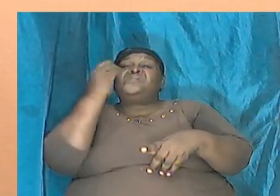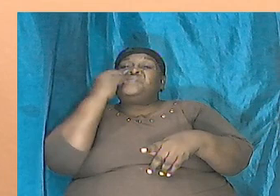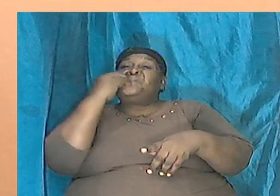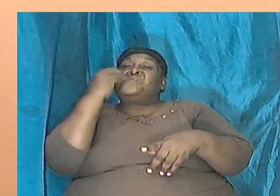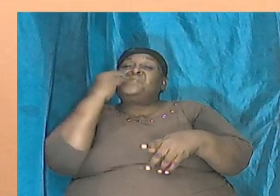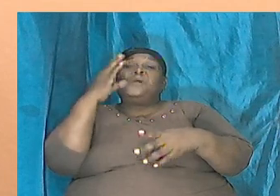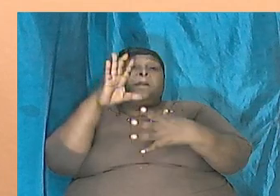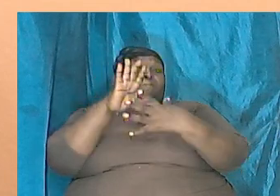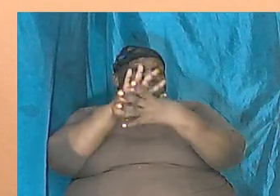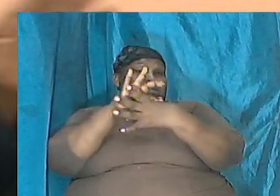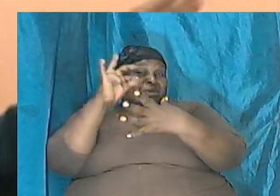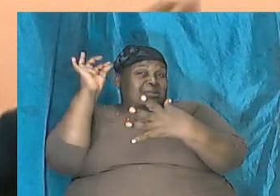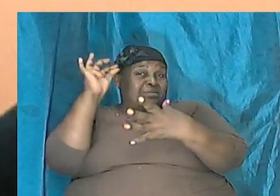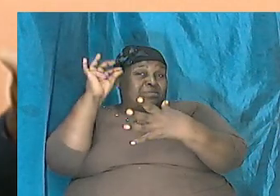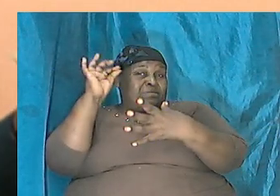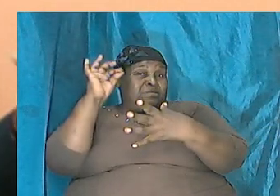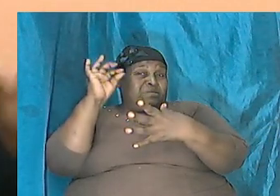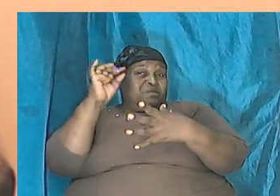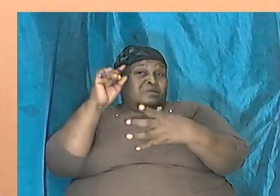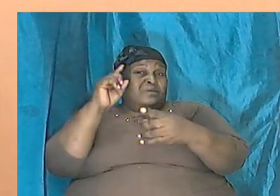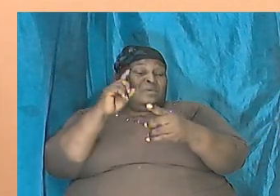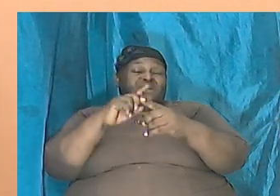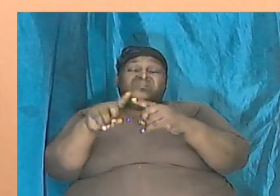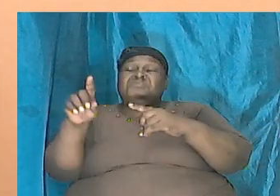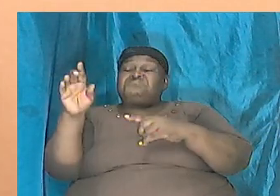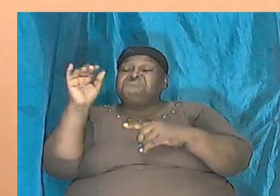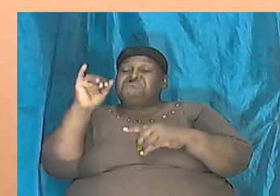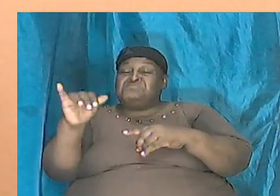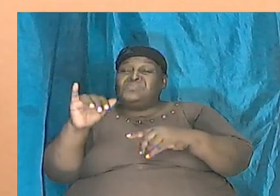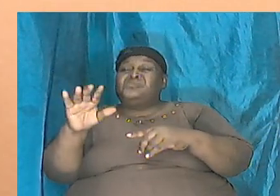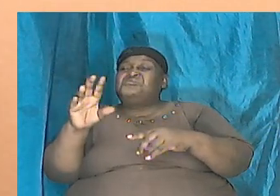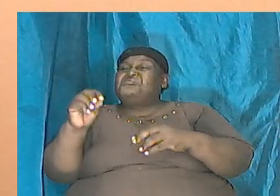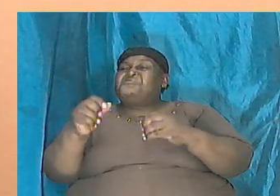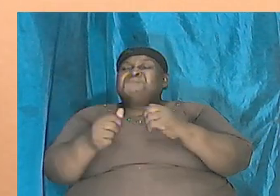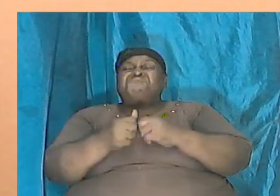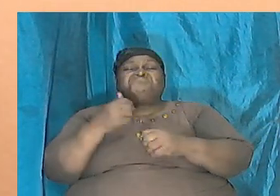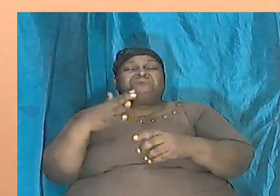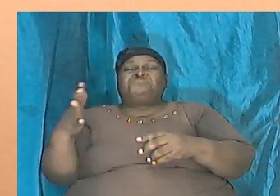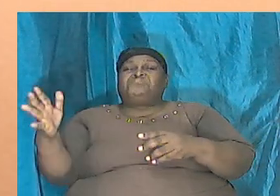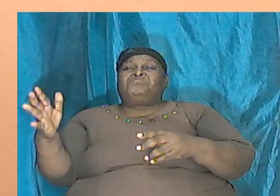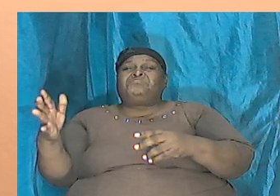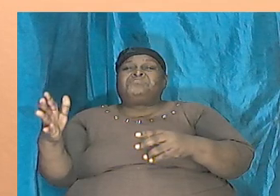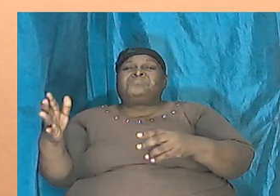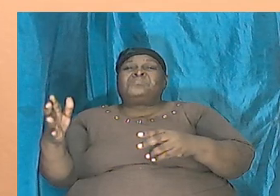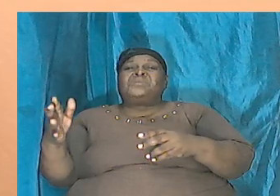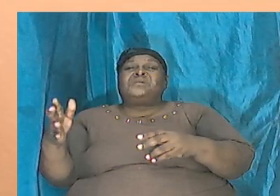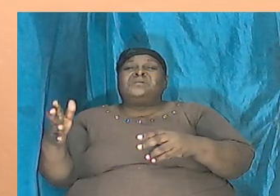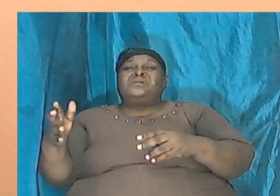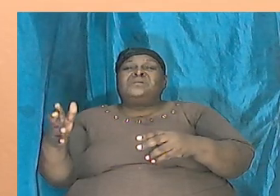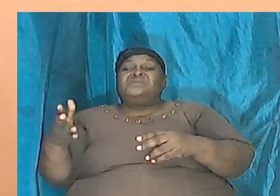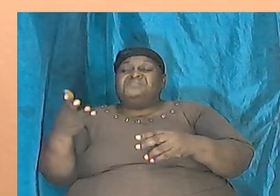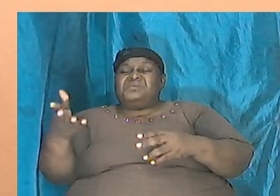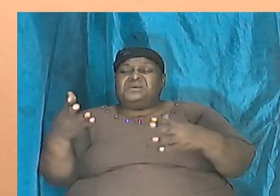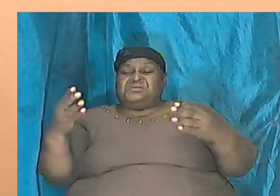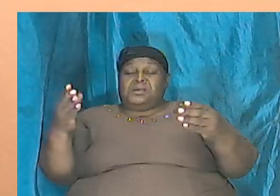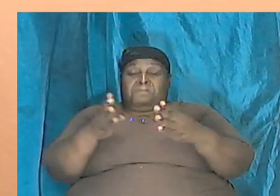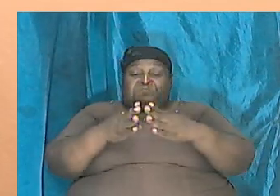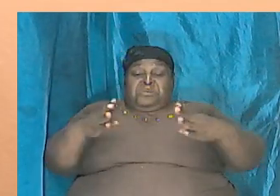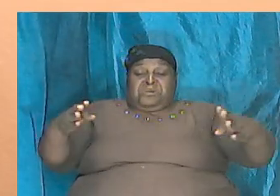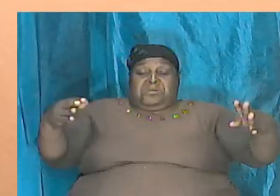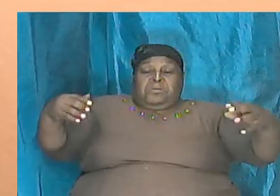prior to that no such thing so the coexistence of these mammoth beasts